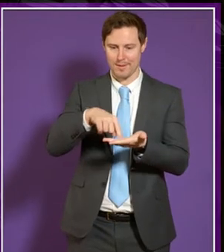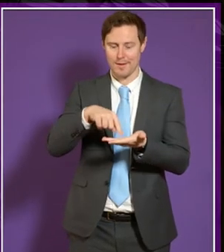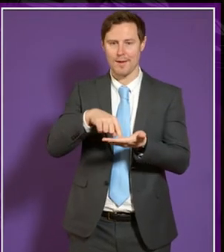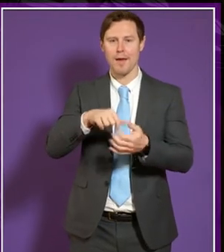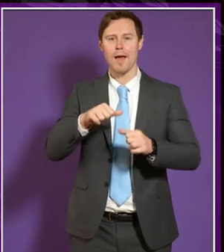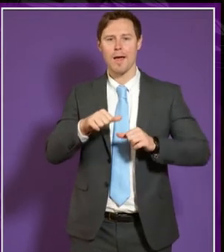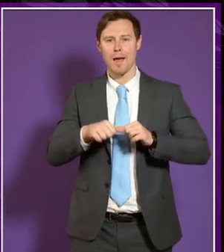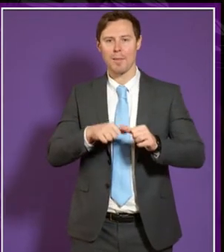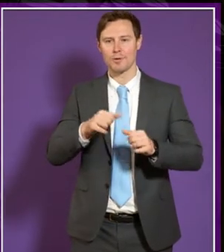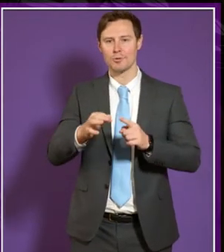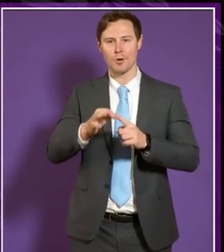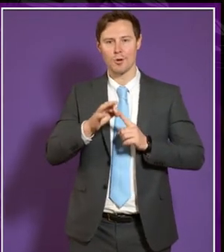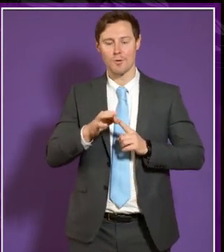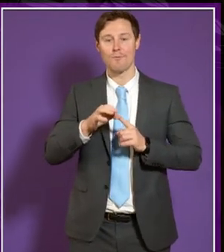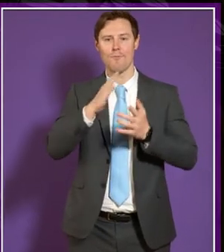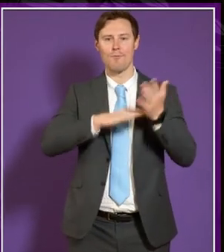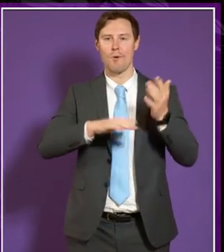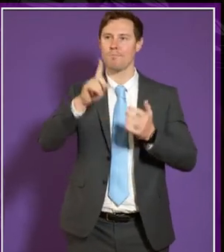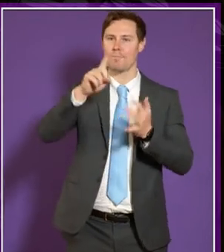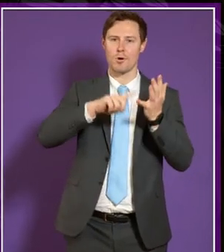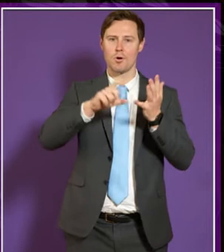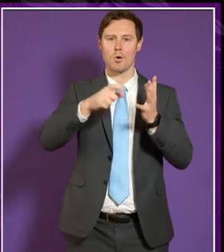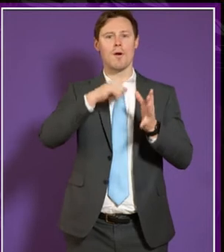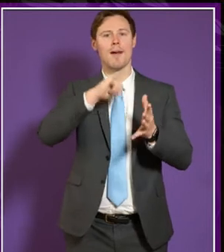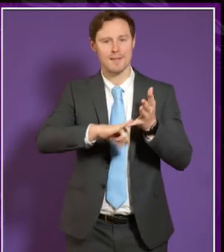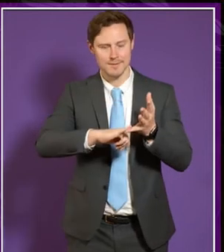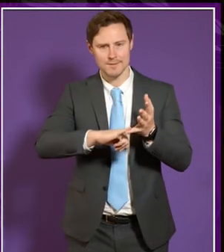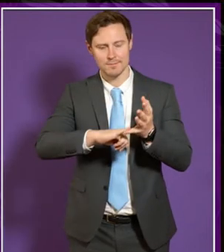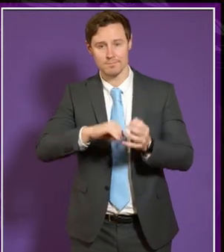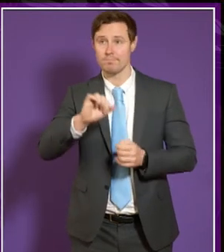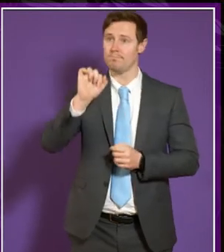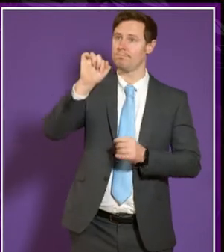process and through UCAS. And whilst UCAS are making